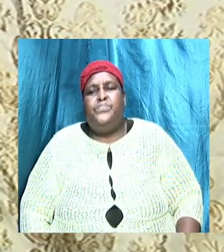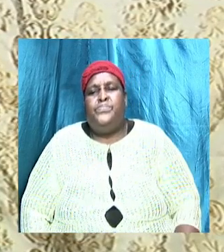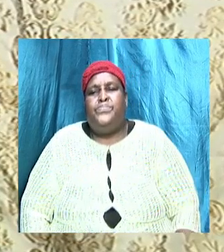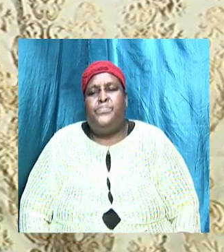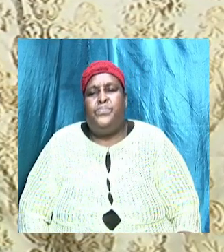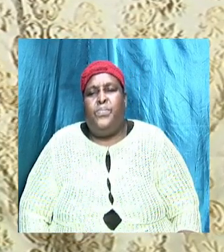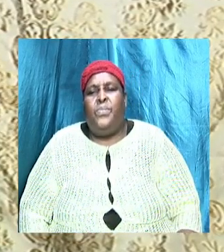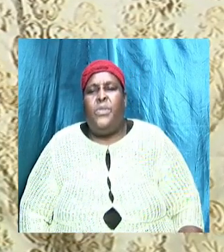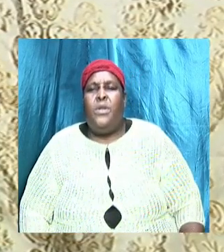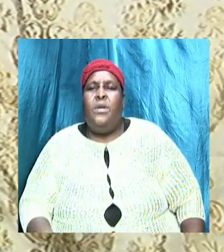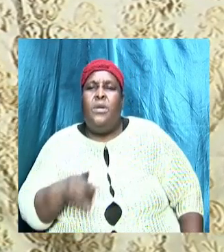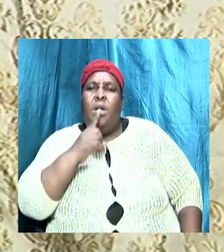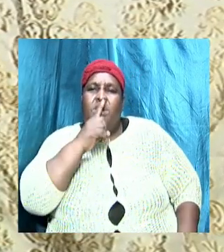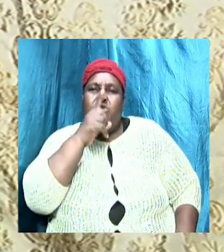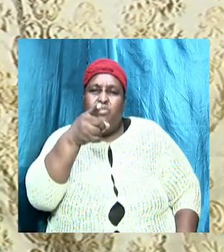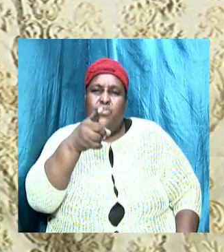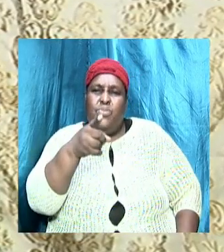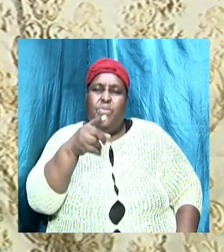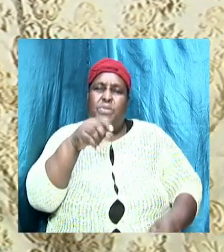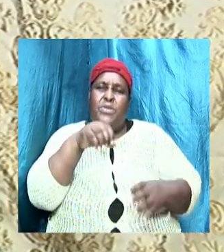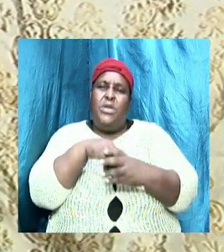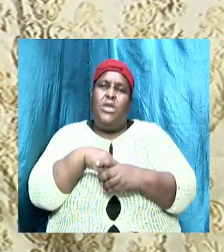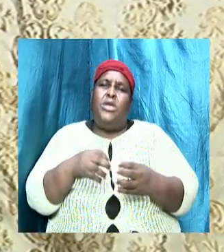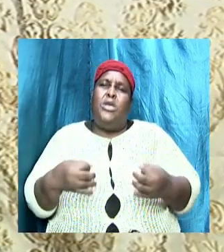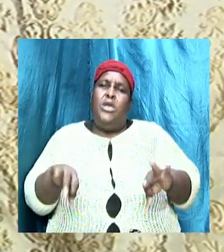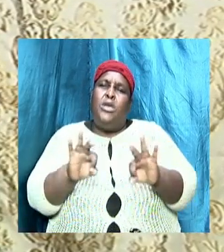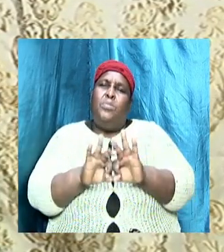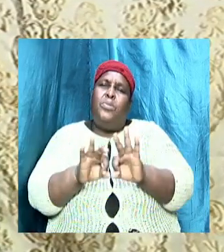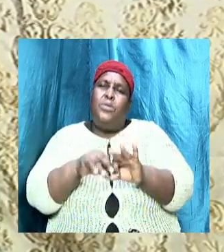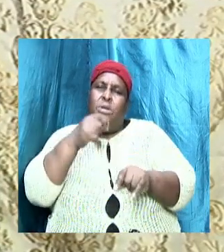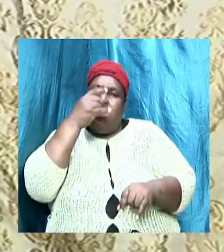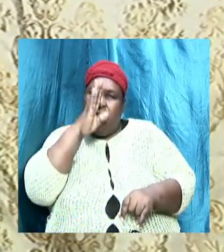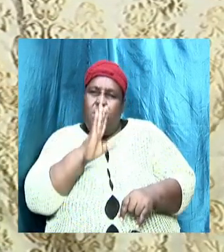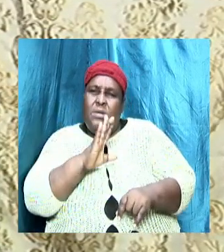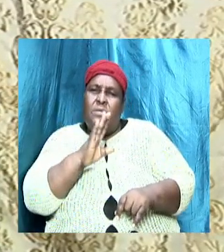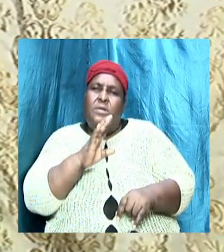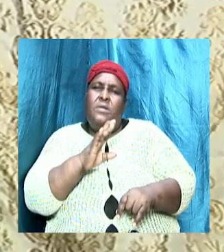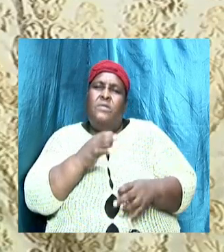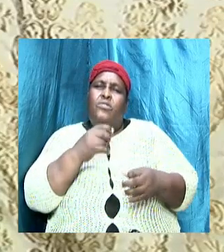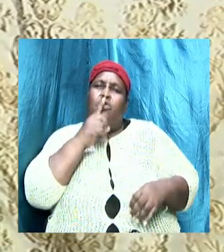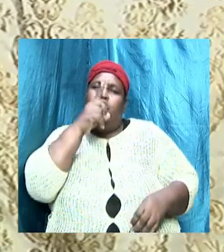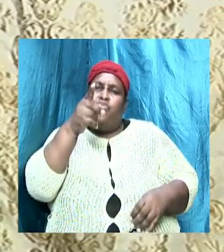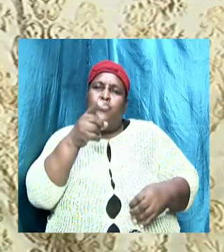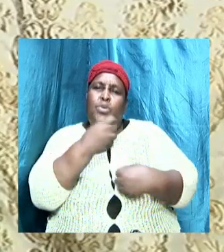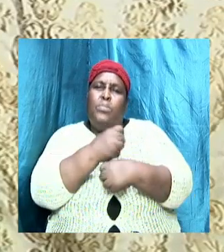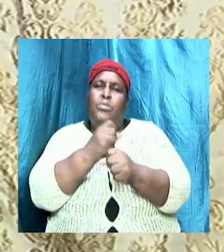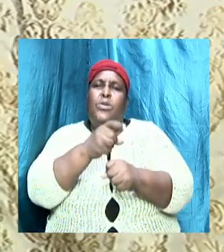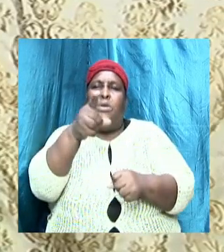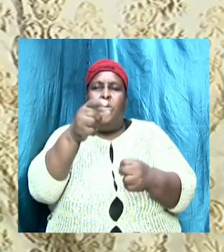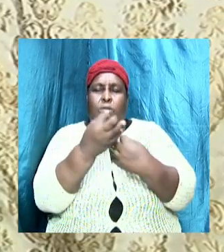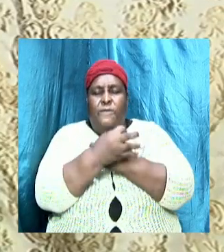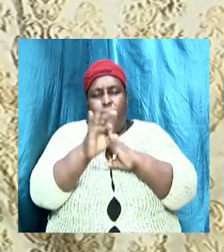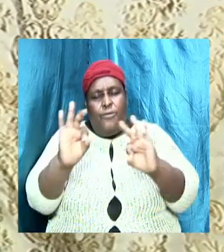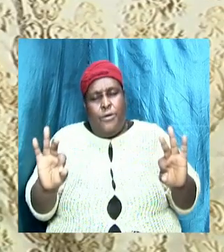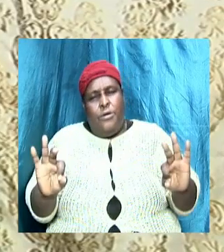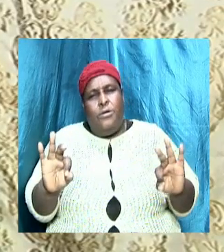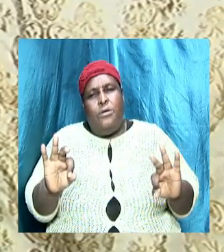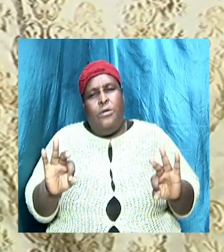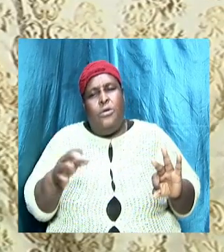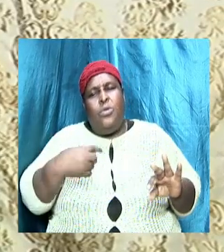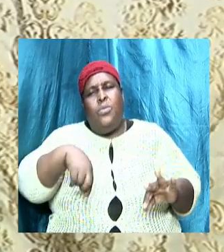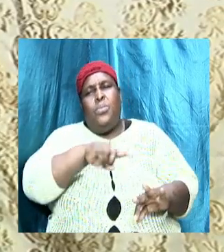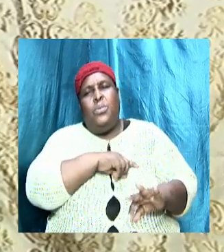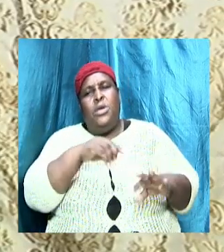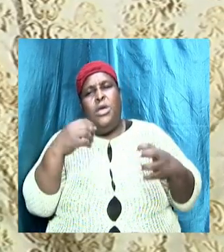and truth is important because the truth shall set you free we have a solid foundation